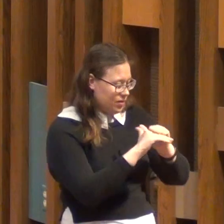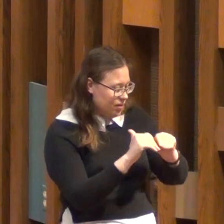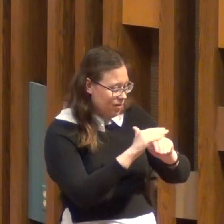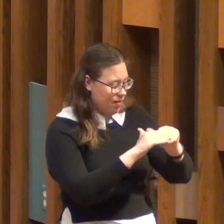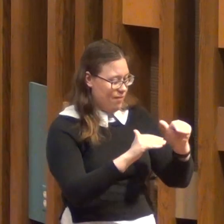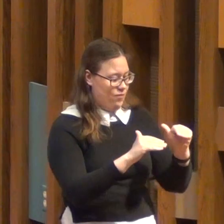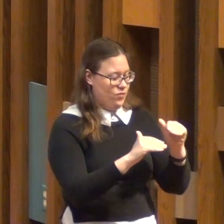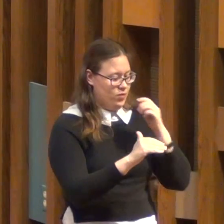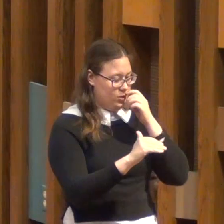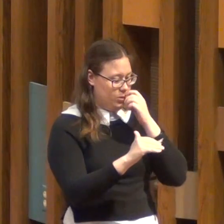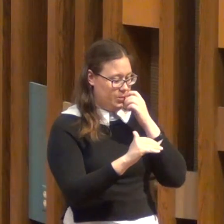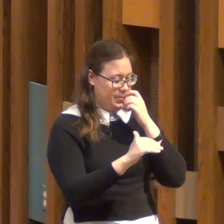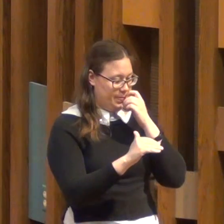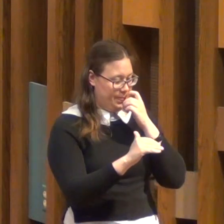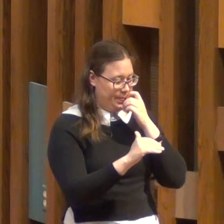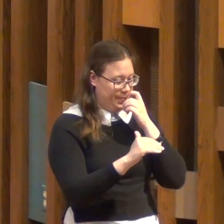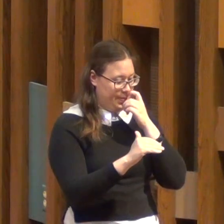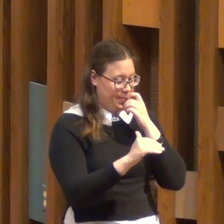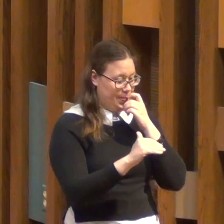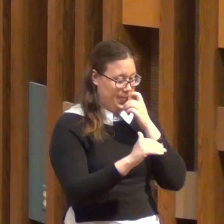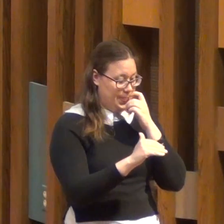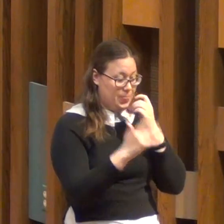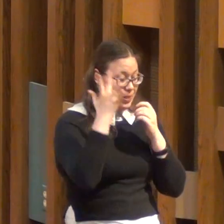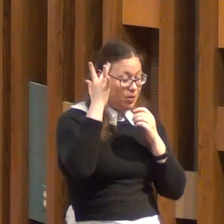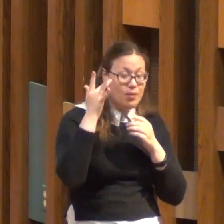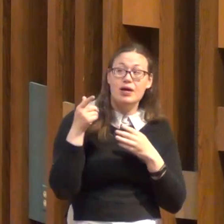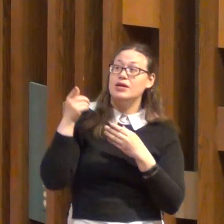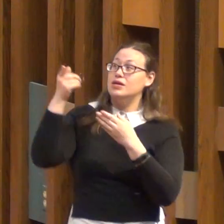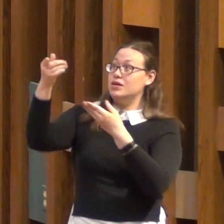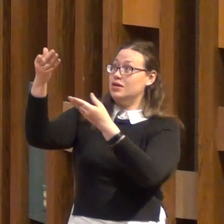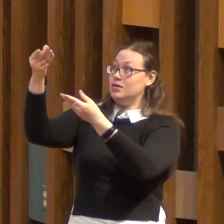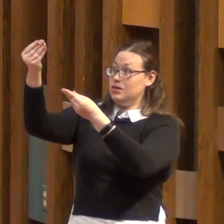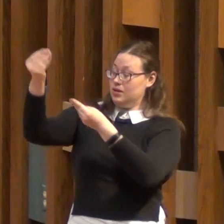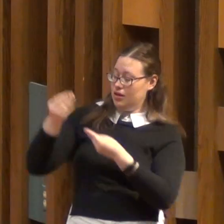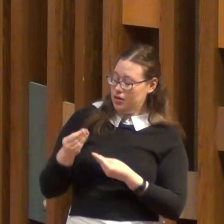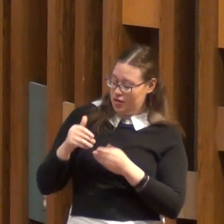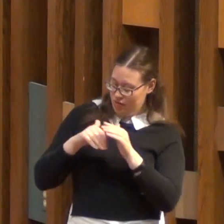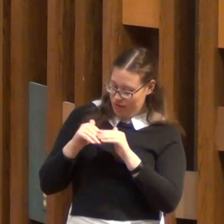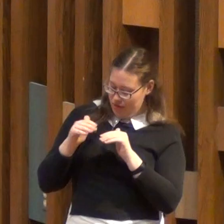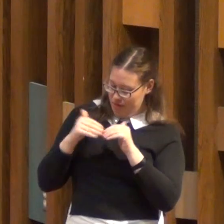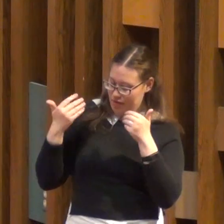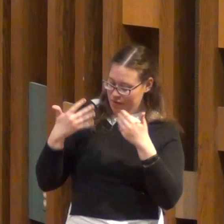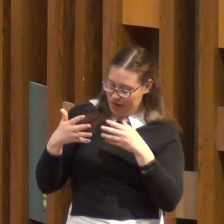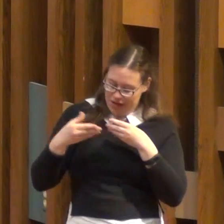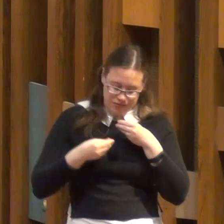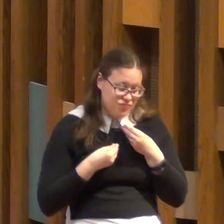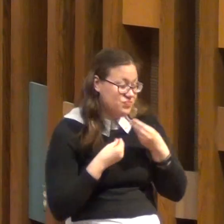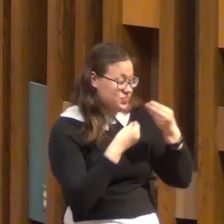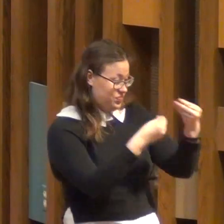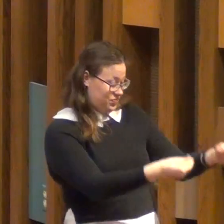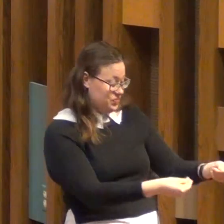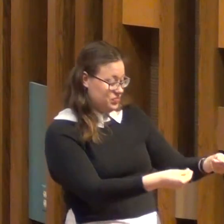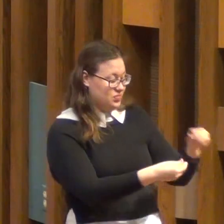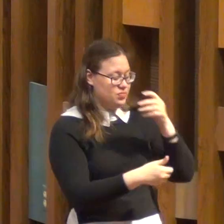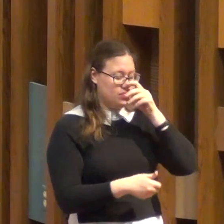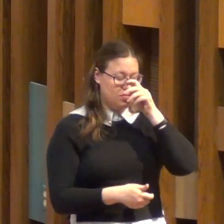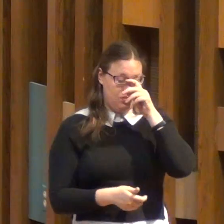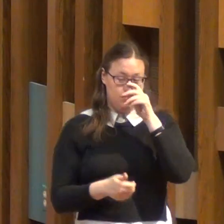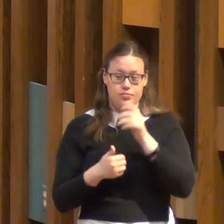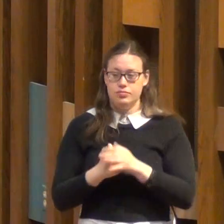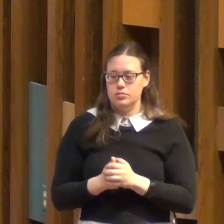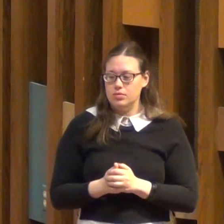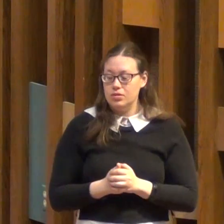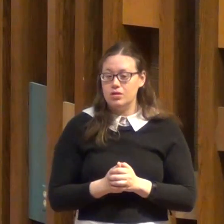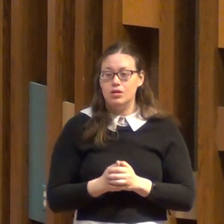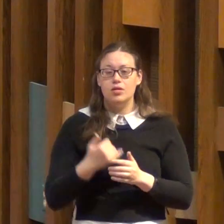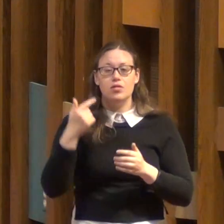with the comfort we ourselves receive from God. For just as